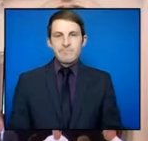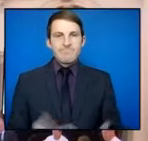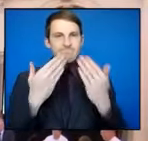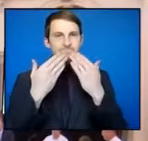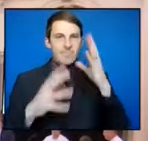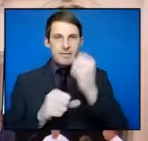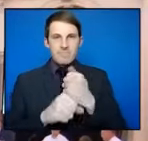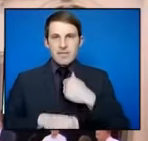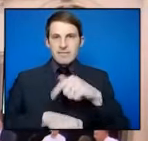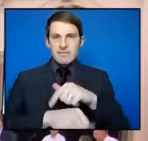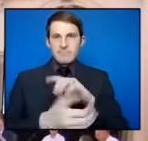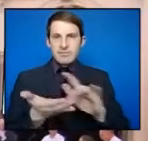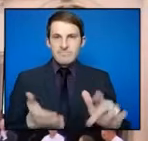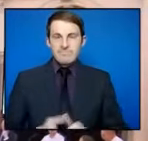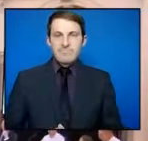time. Thank you, Mr Limbrick.